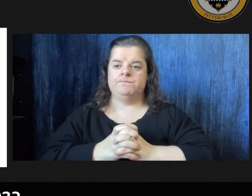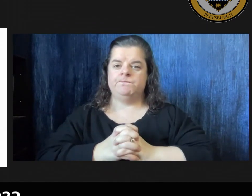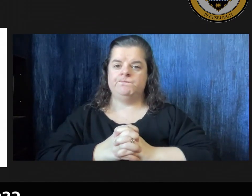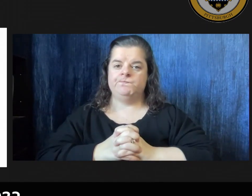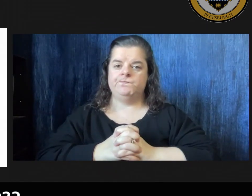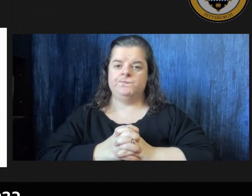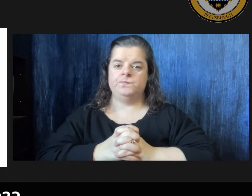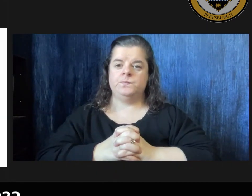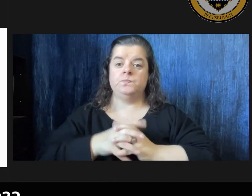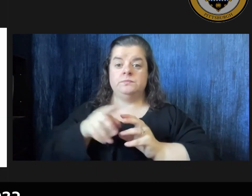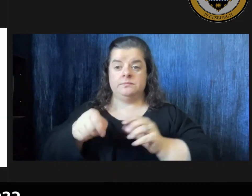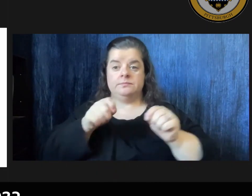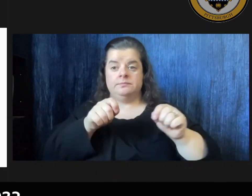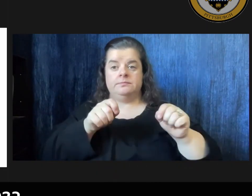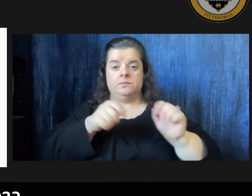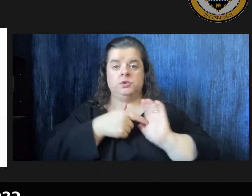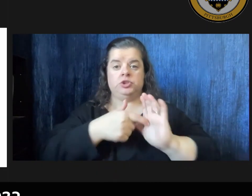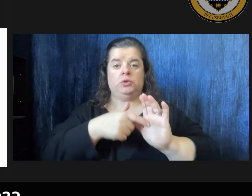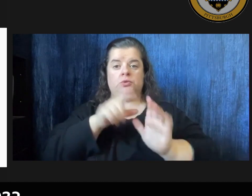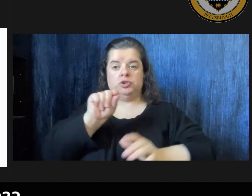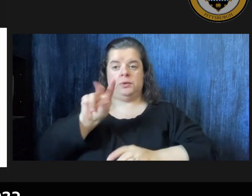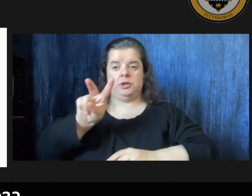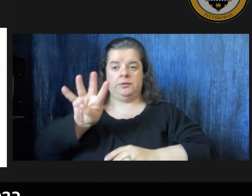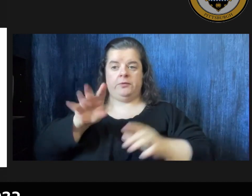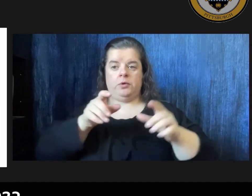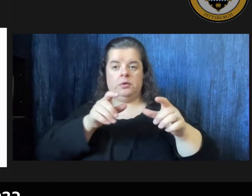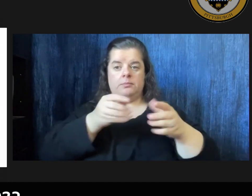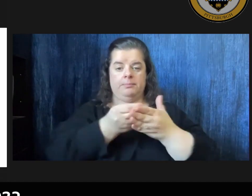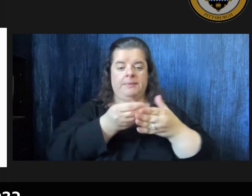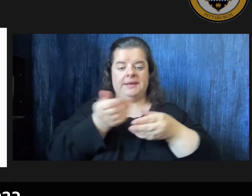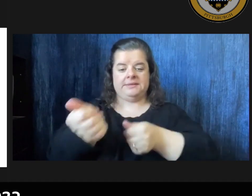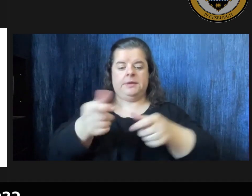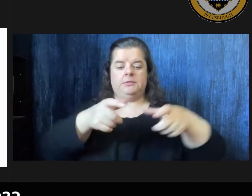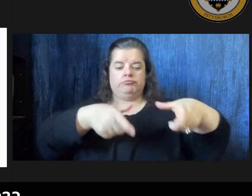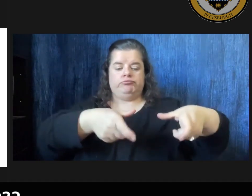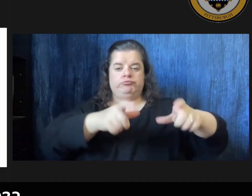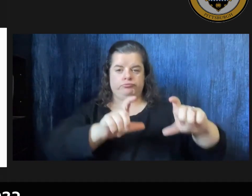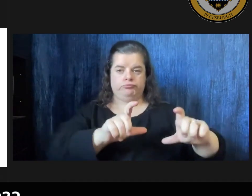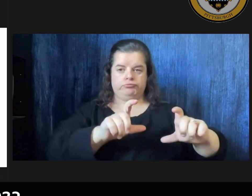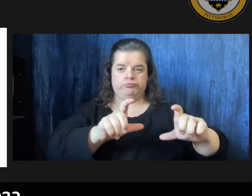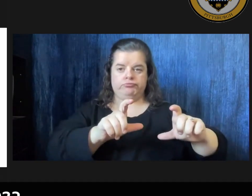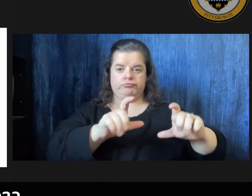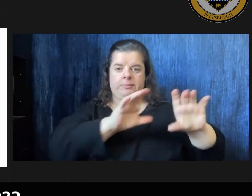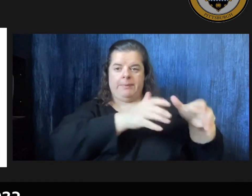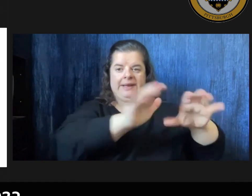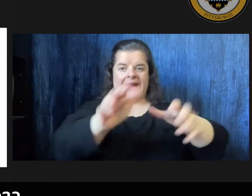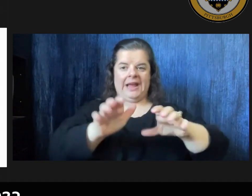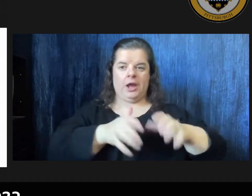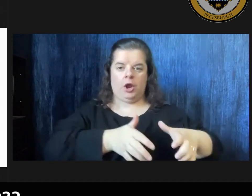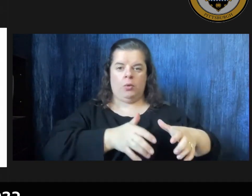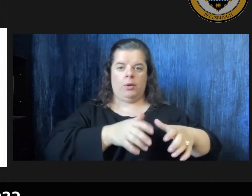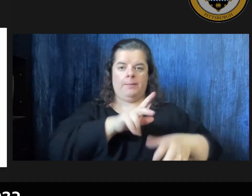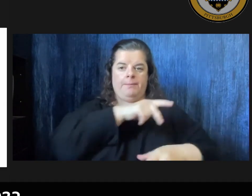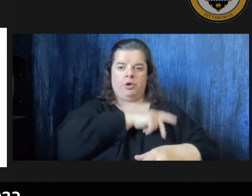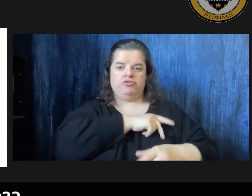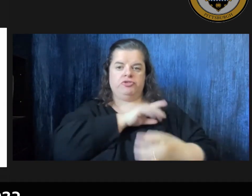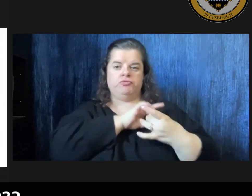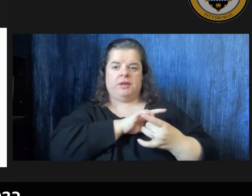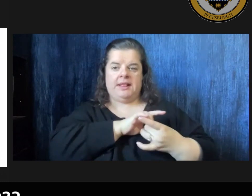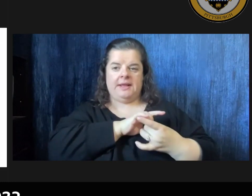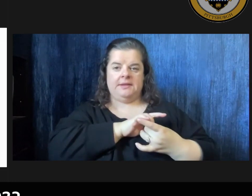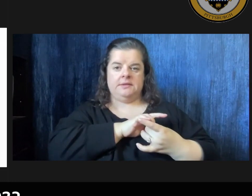now this slide shows the 2024 expenditures by category visually with personnel related expenditures